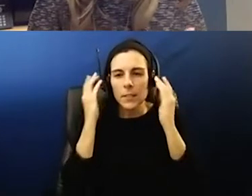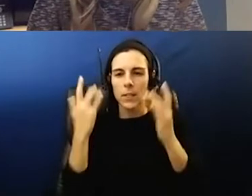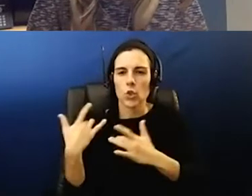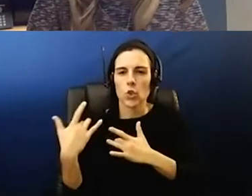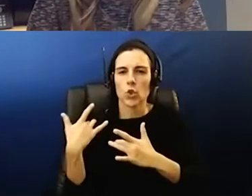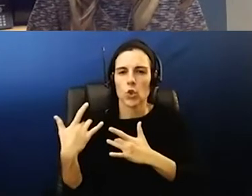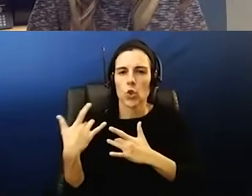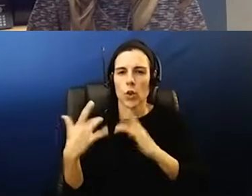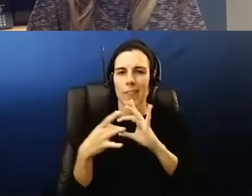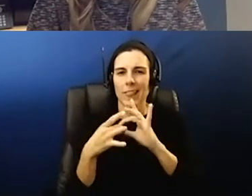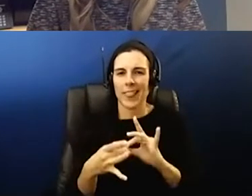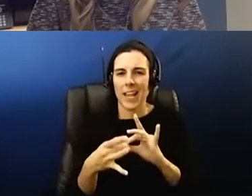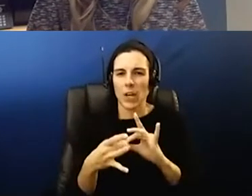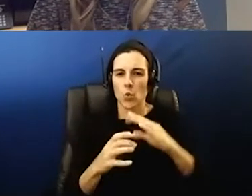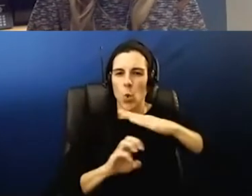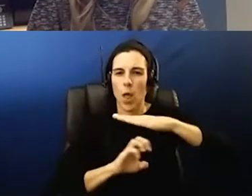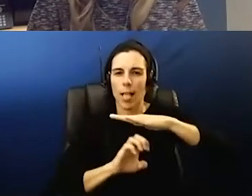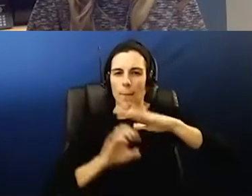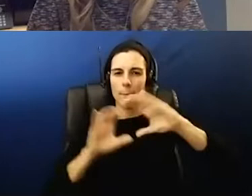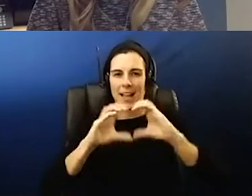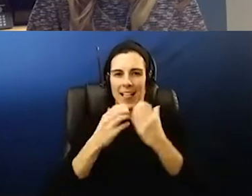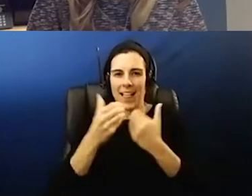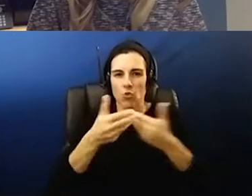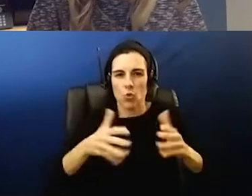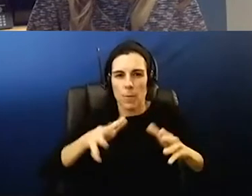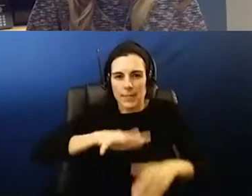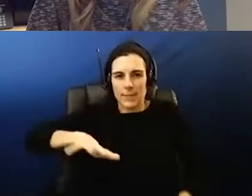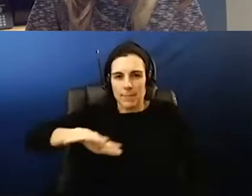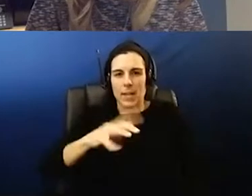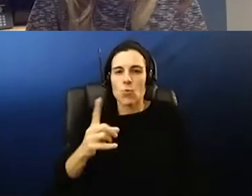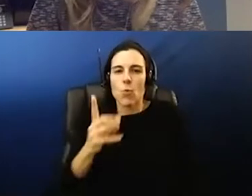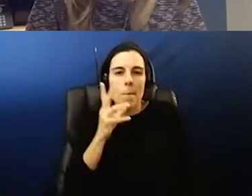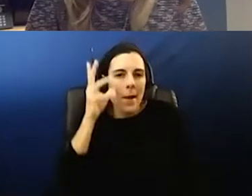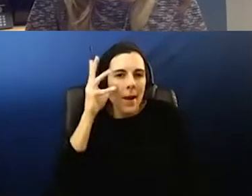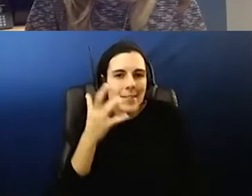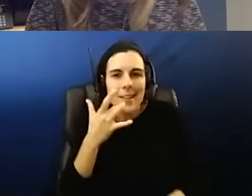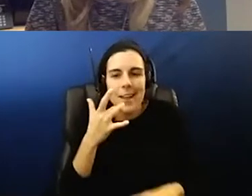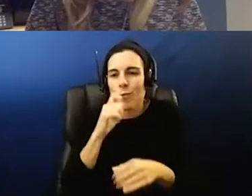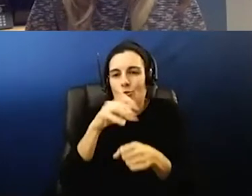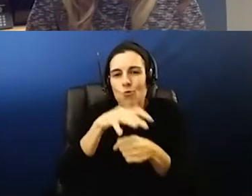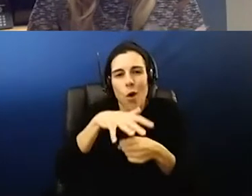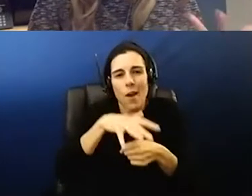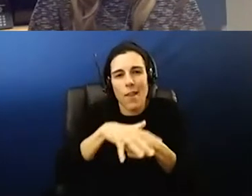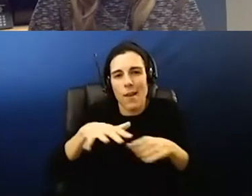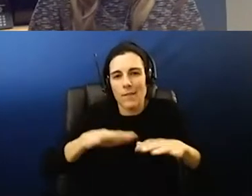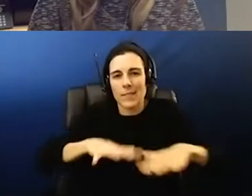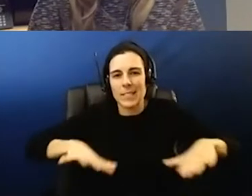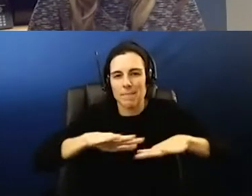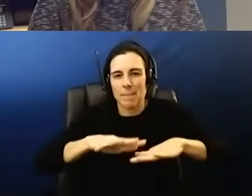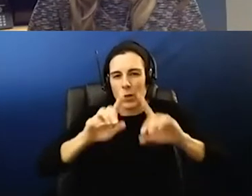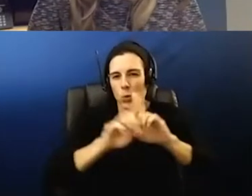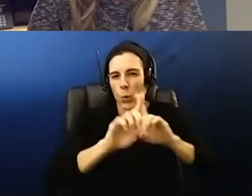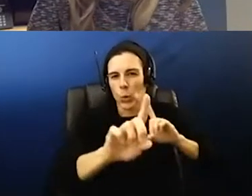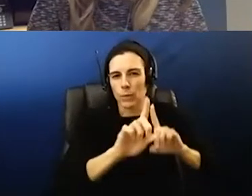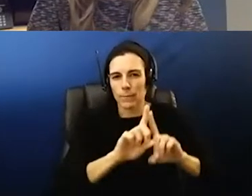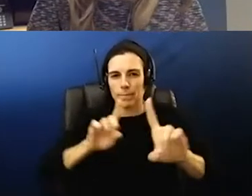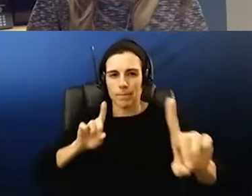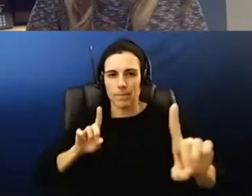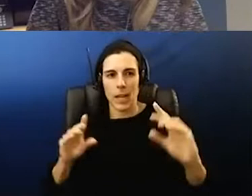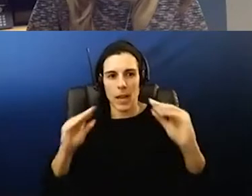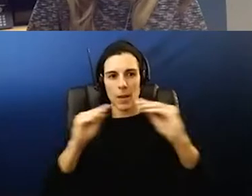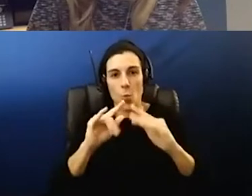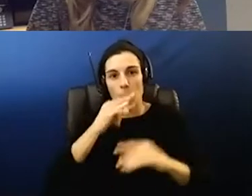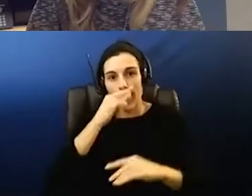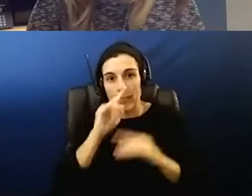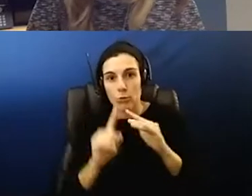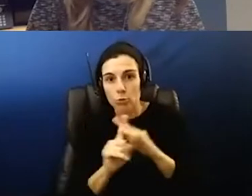space in elementary classrooms one parent says you know there's just not enough space to social distance and with more kids coming back to campus that's going to continue to the